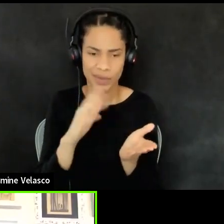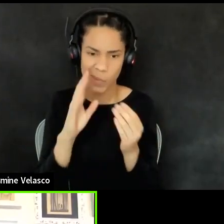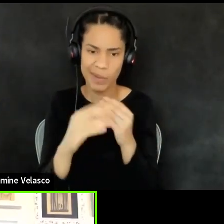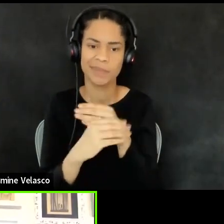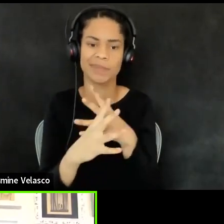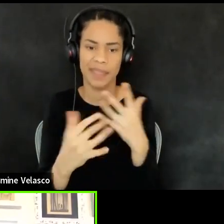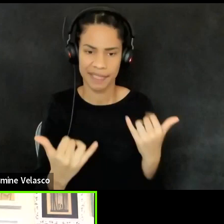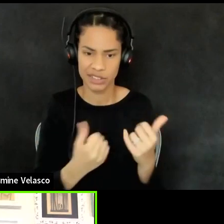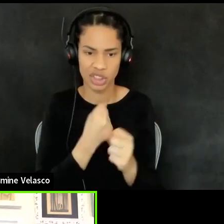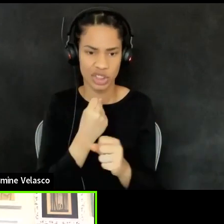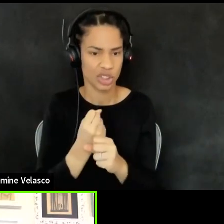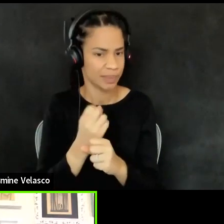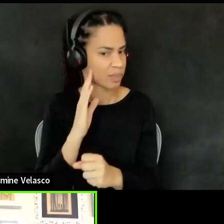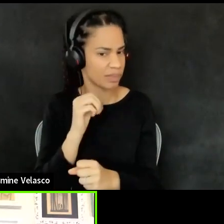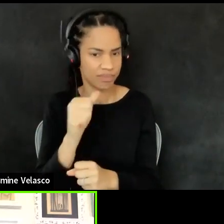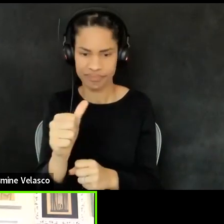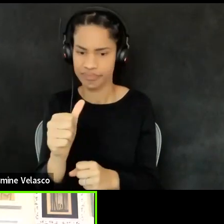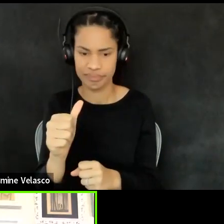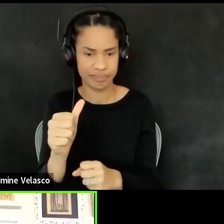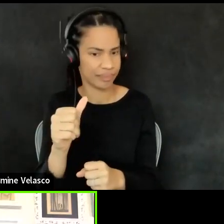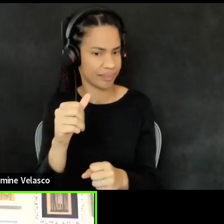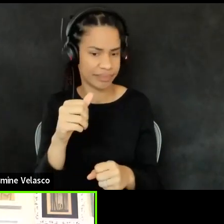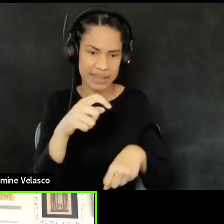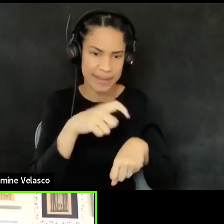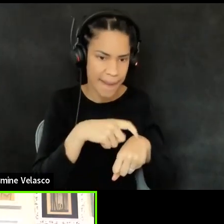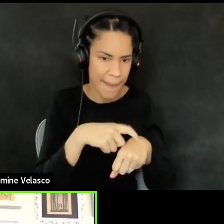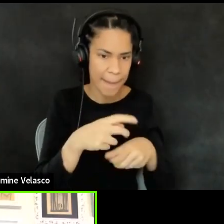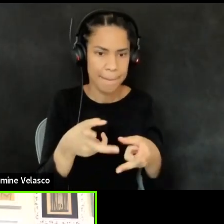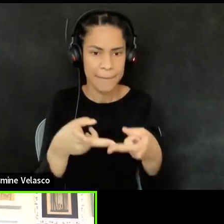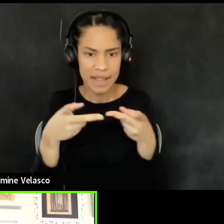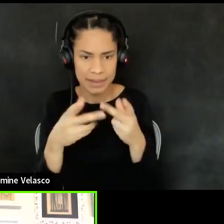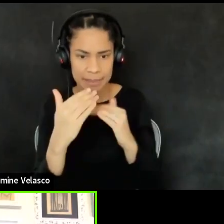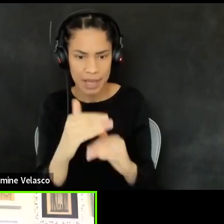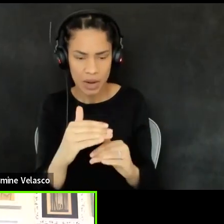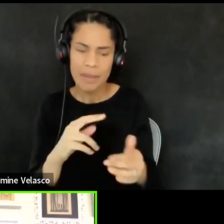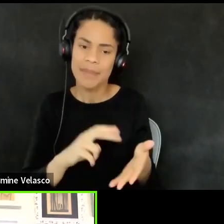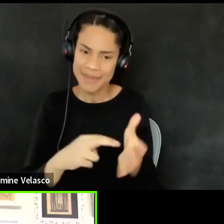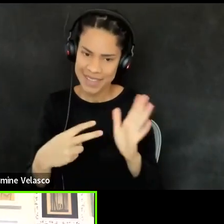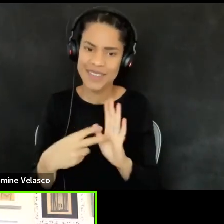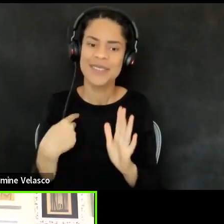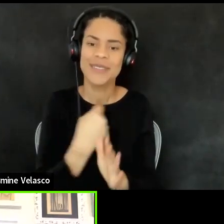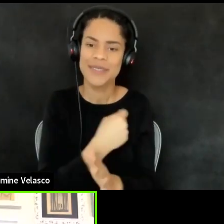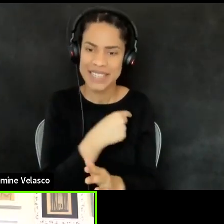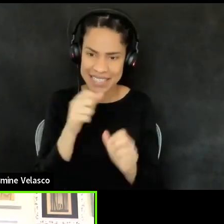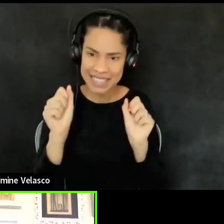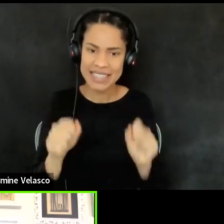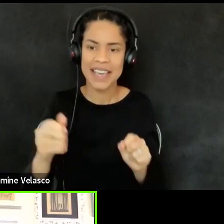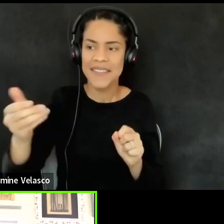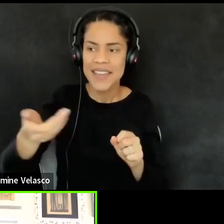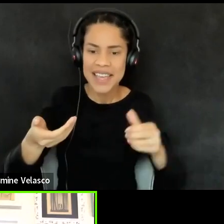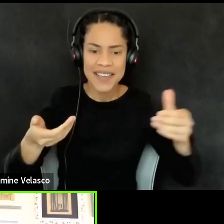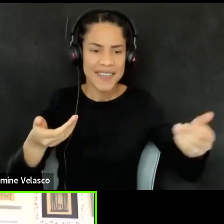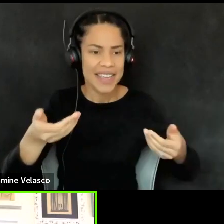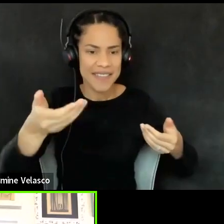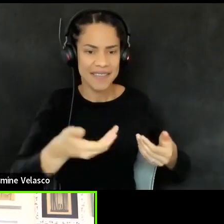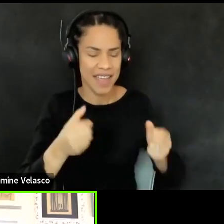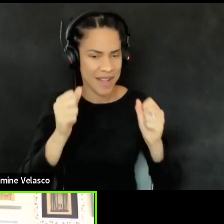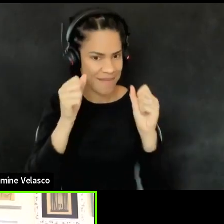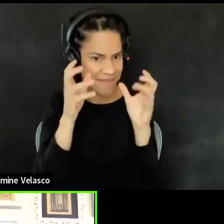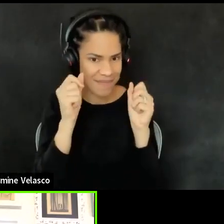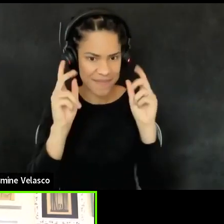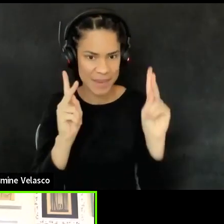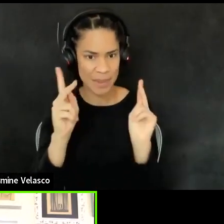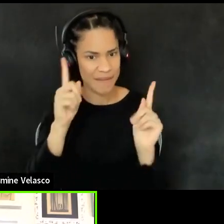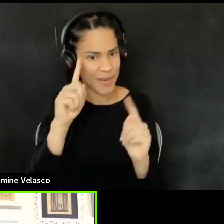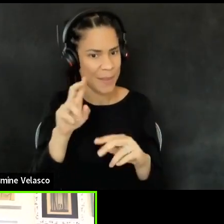year and not having those time and place barriers, allowed us to gather some pretty incredible panels that I'm really excited for y'all to